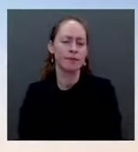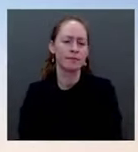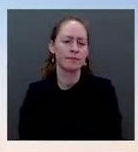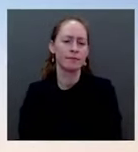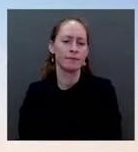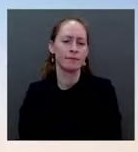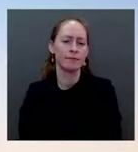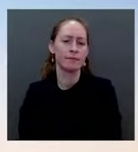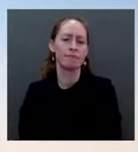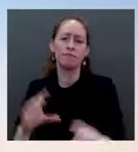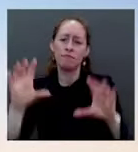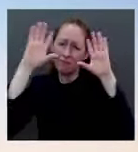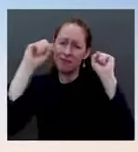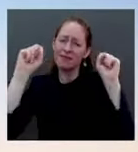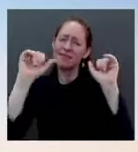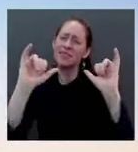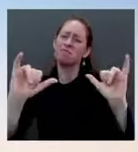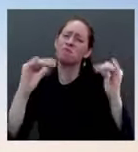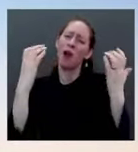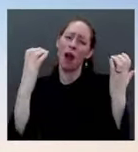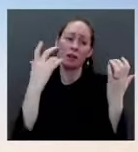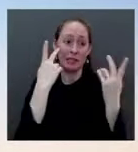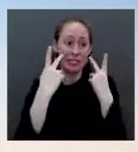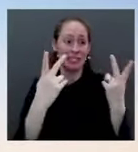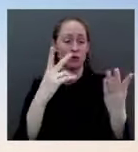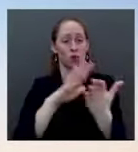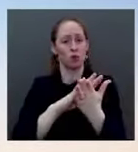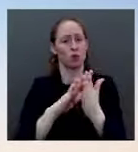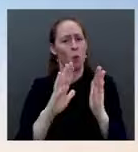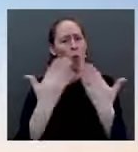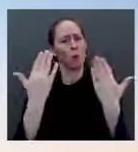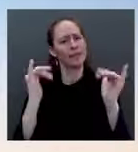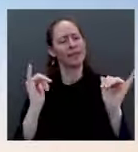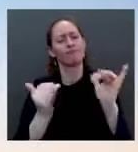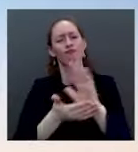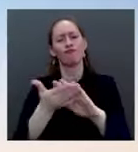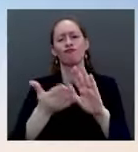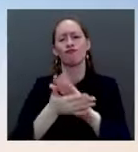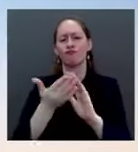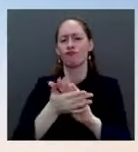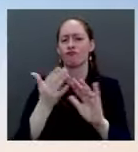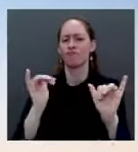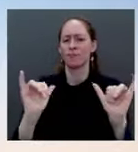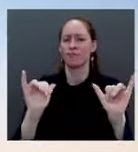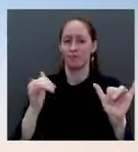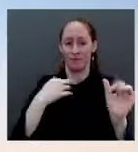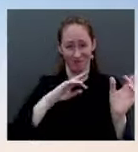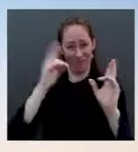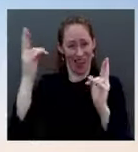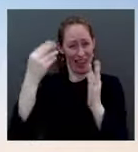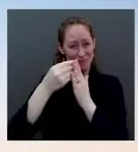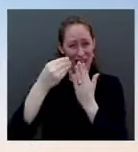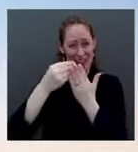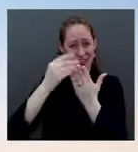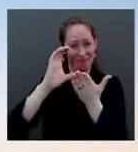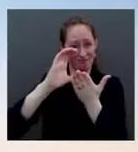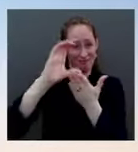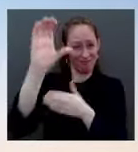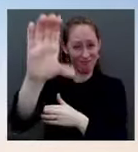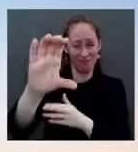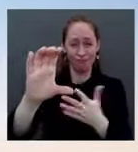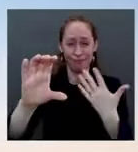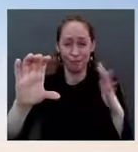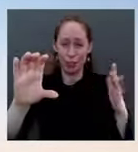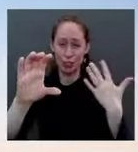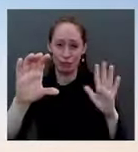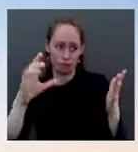states and gone to many schools across the country to put in place mitigation measures. It hasn't been applied everywhere, but a lot of states